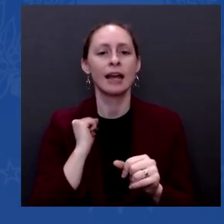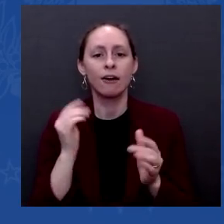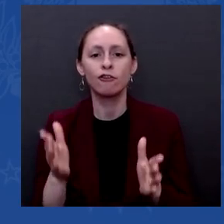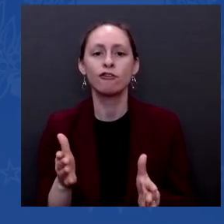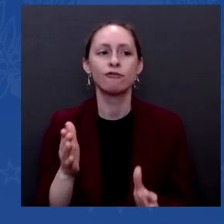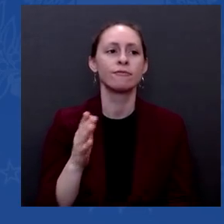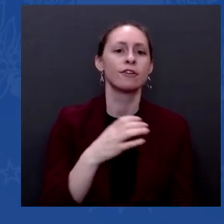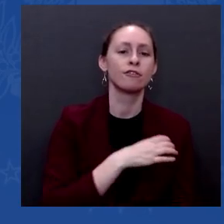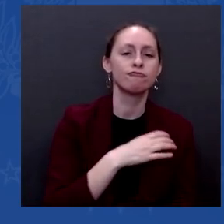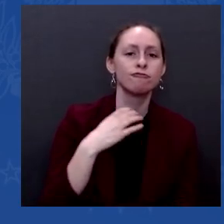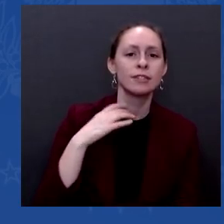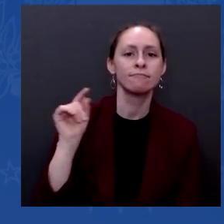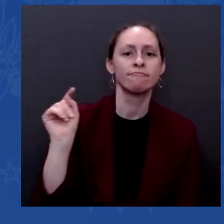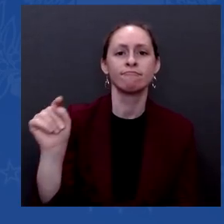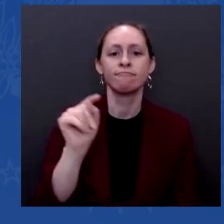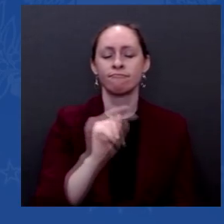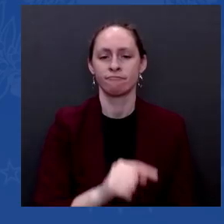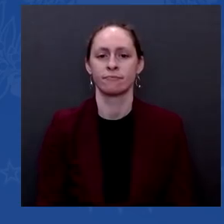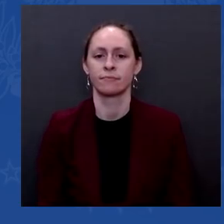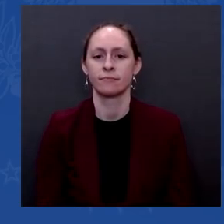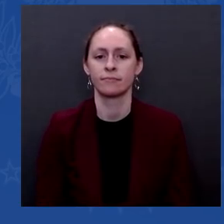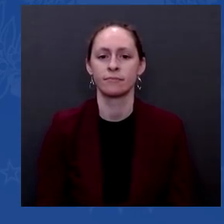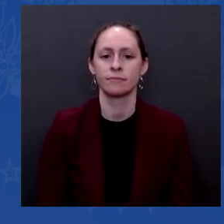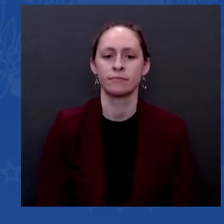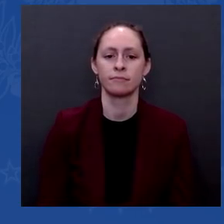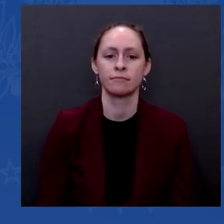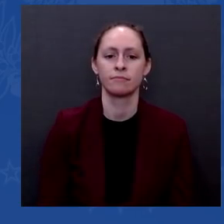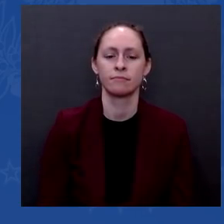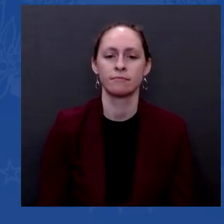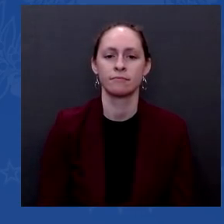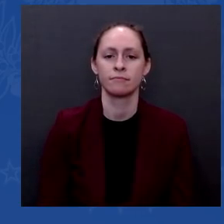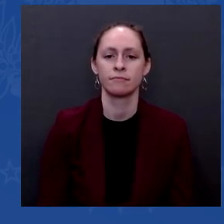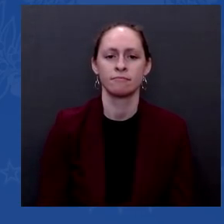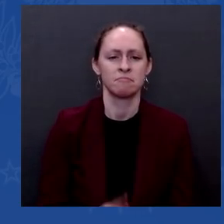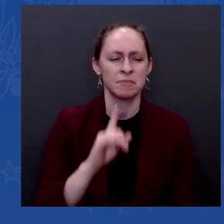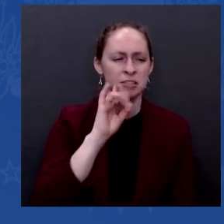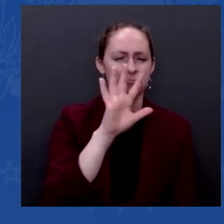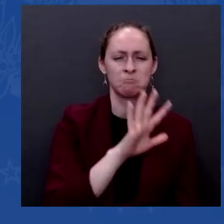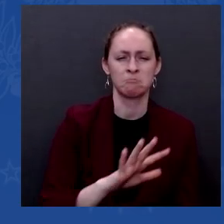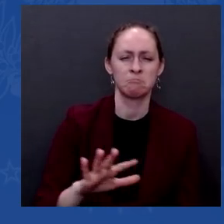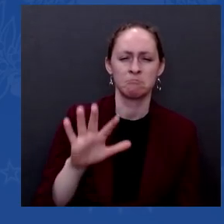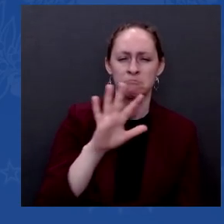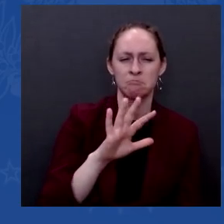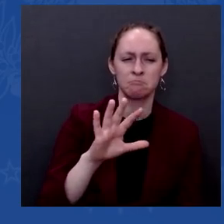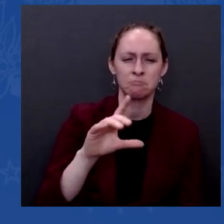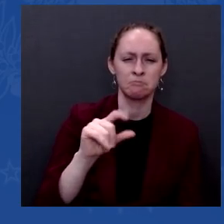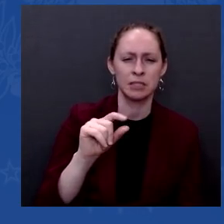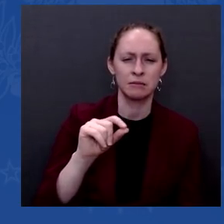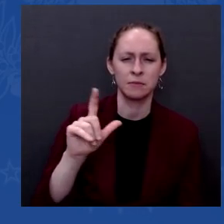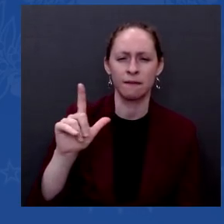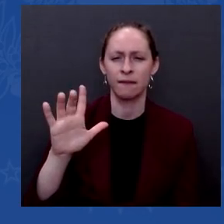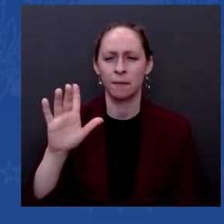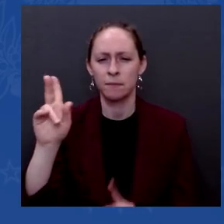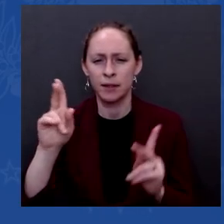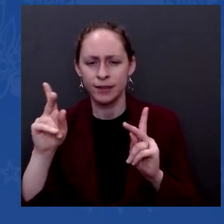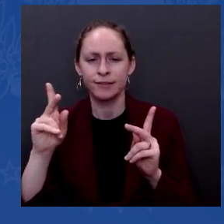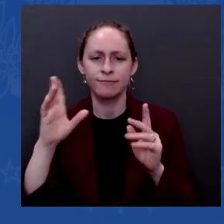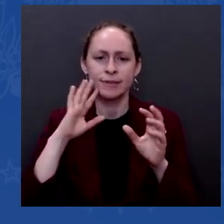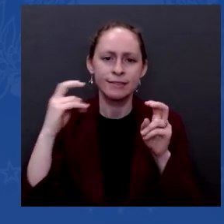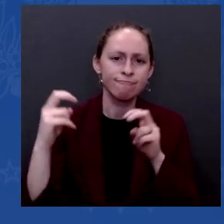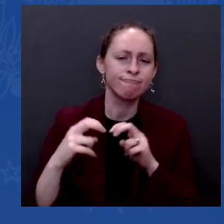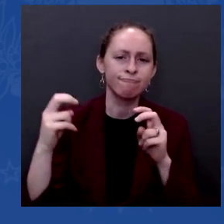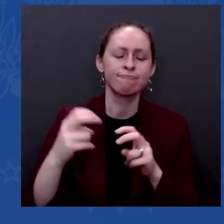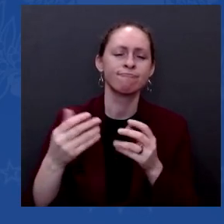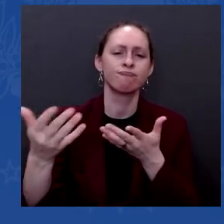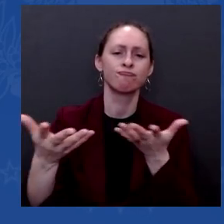25 senators and congresspersons have traveled with me. And I find you should get the list of them and ask what how we